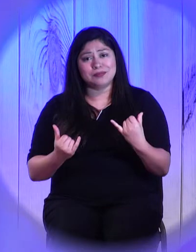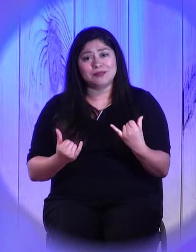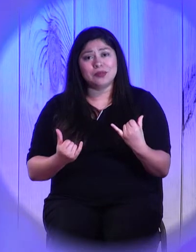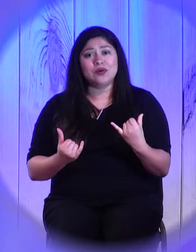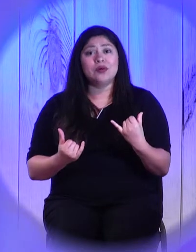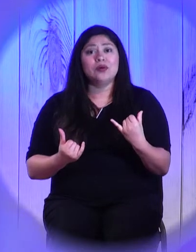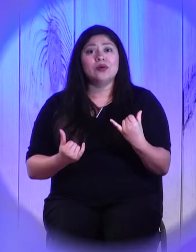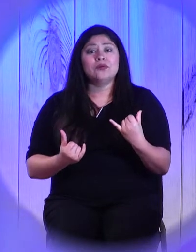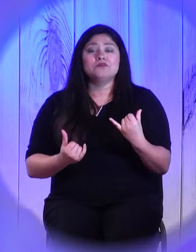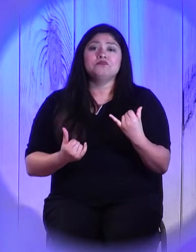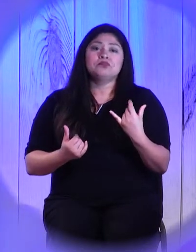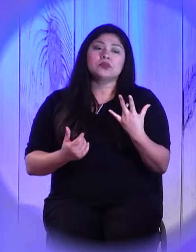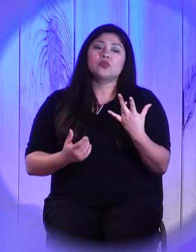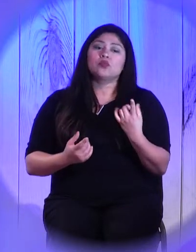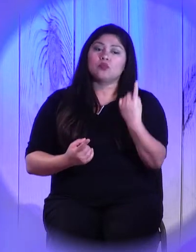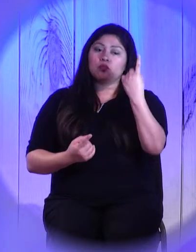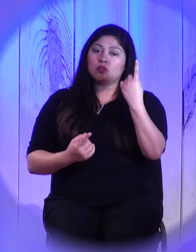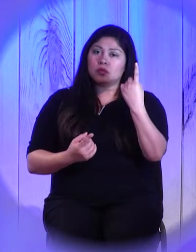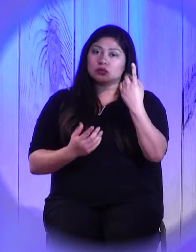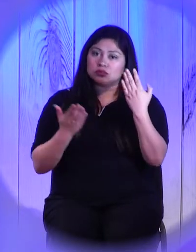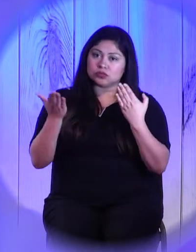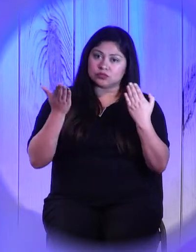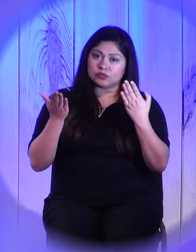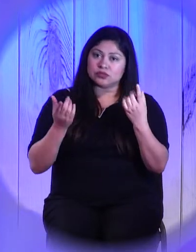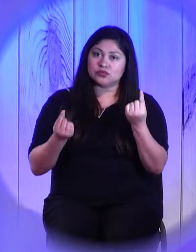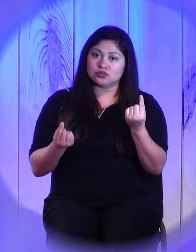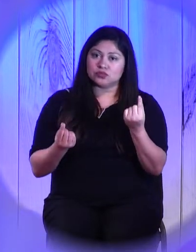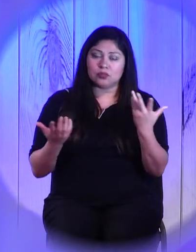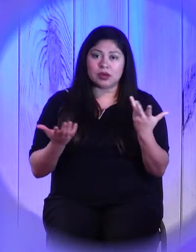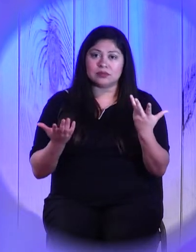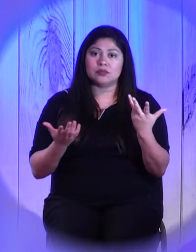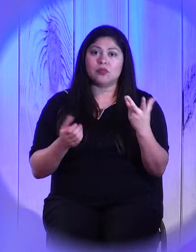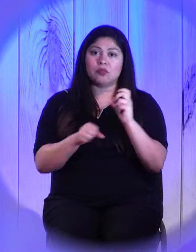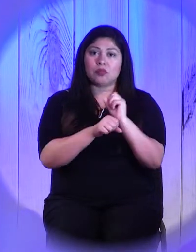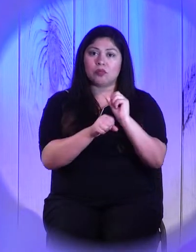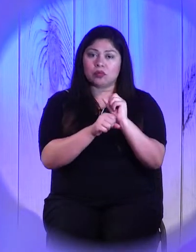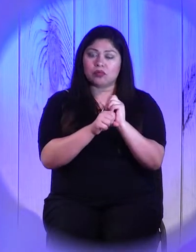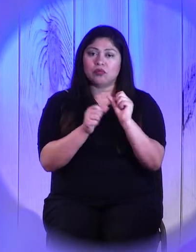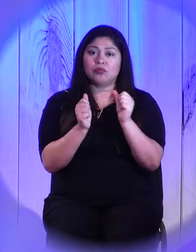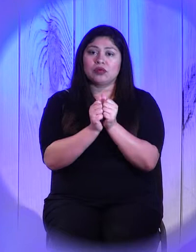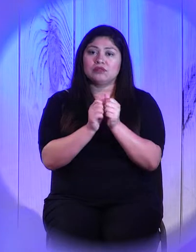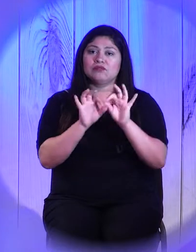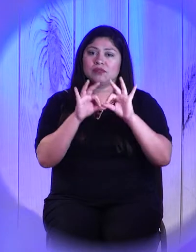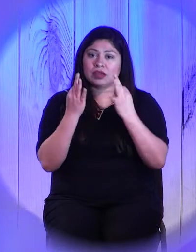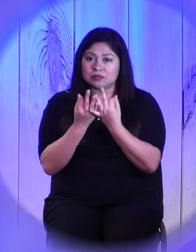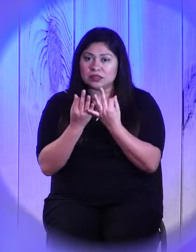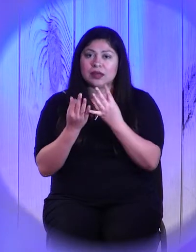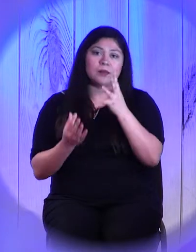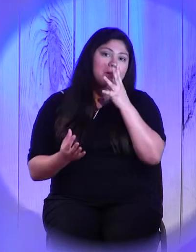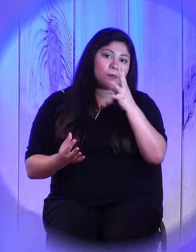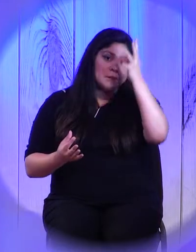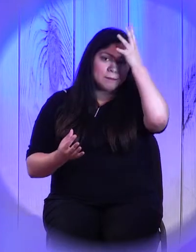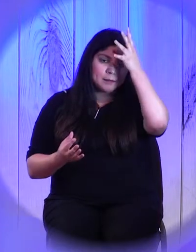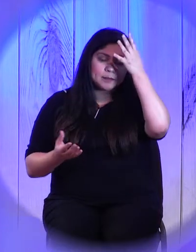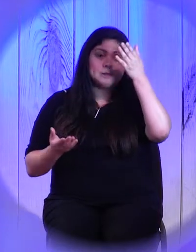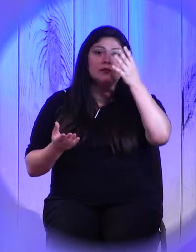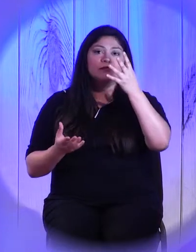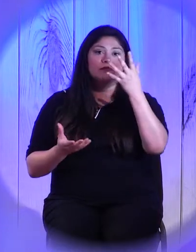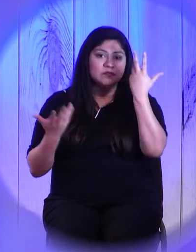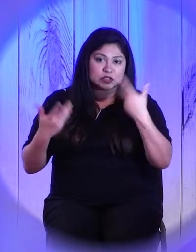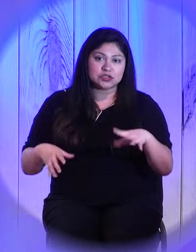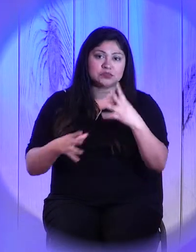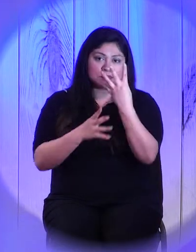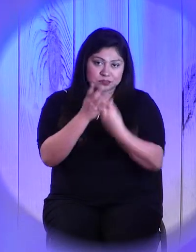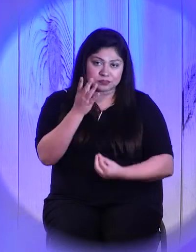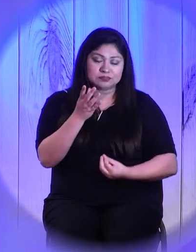of my ministry through the years has been working with families in seasons of grief when a parent has died. And it's amazing